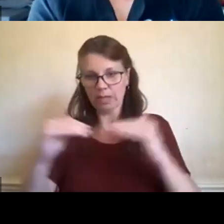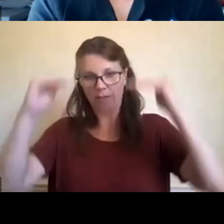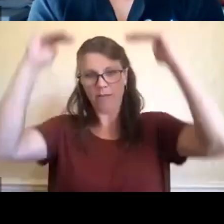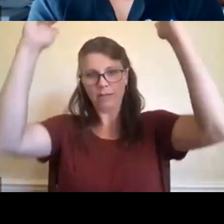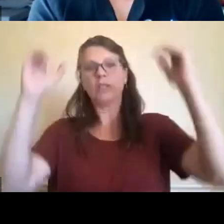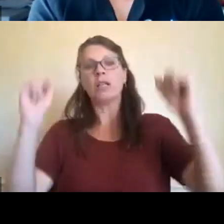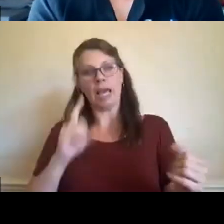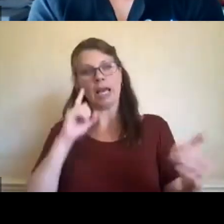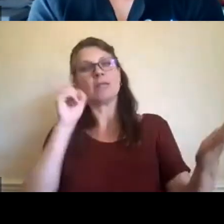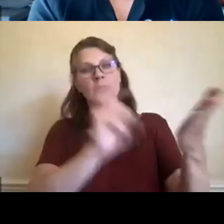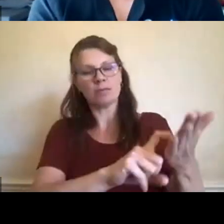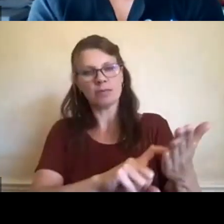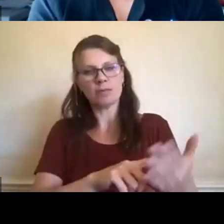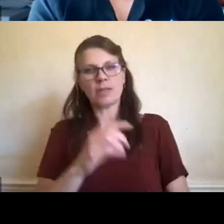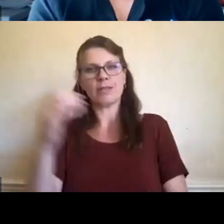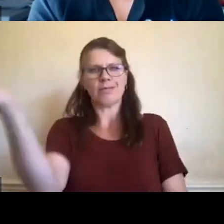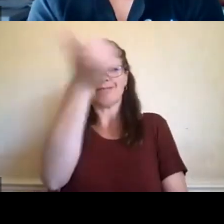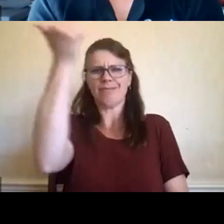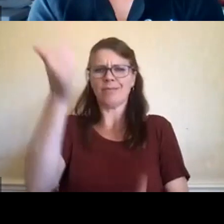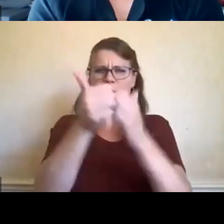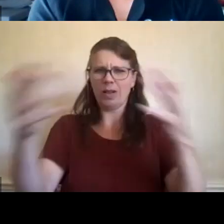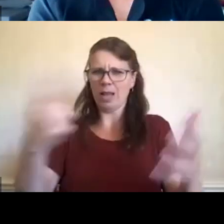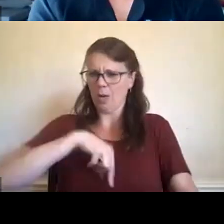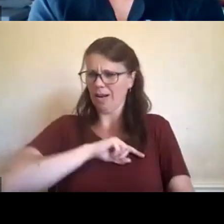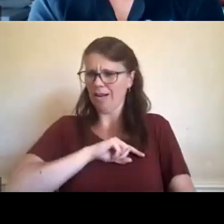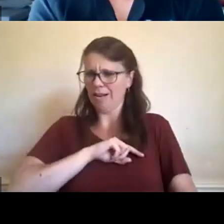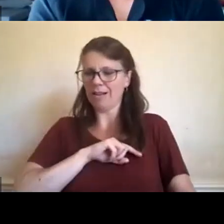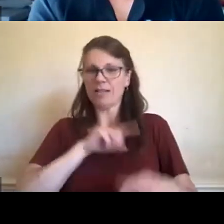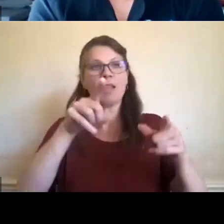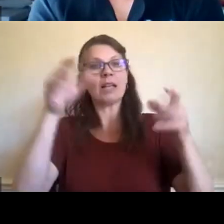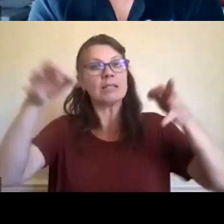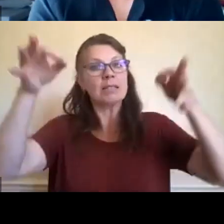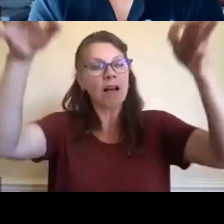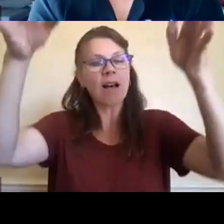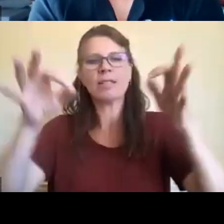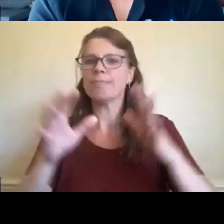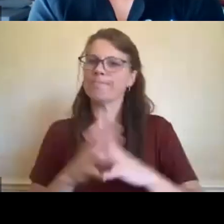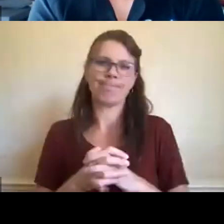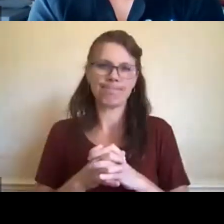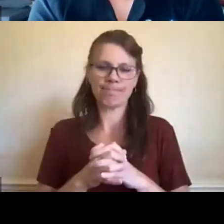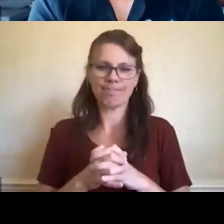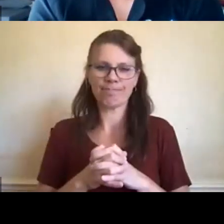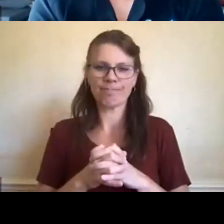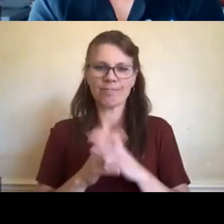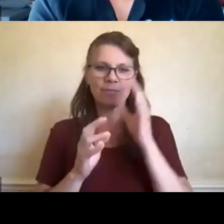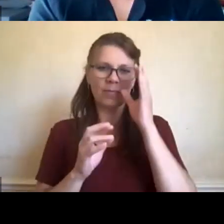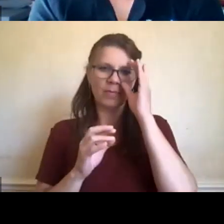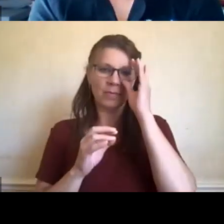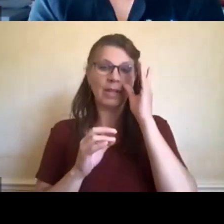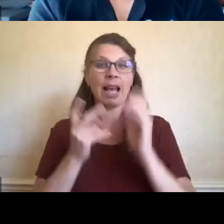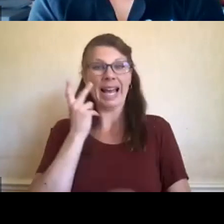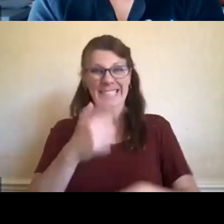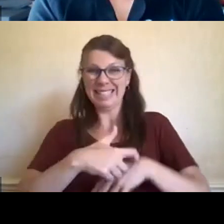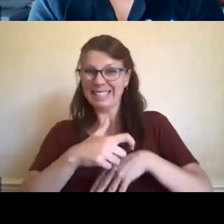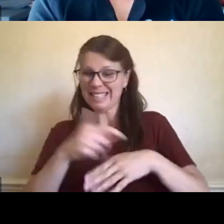that they're not making decisions, uh, in isolation from first nations aspirations. I recognize that we're really close to the end of our time